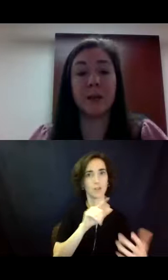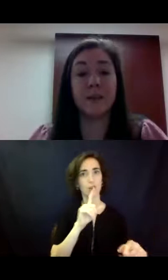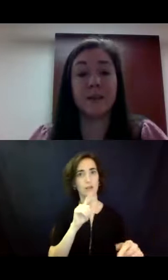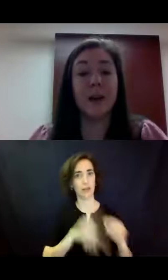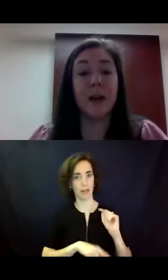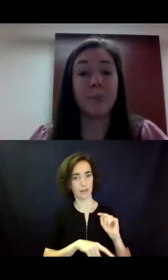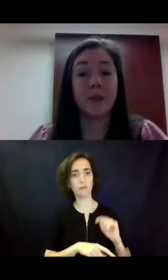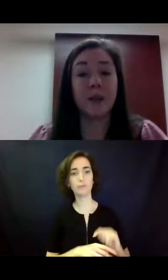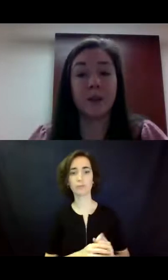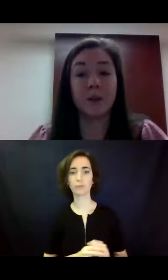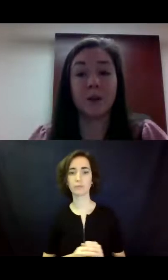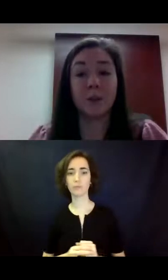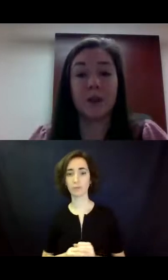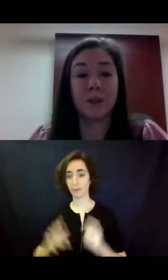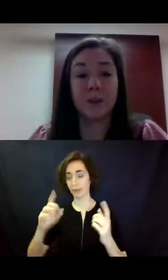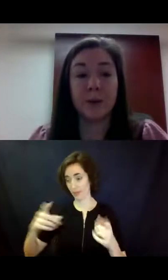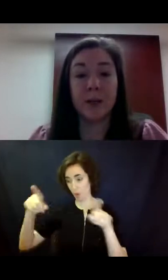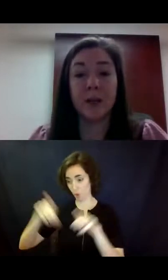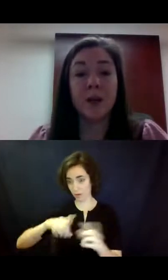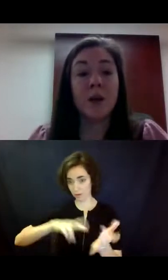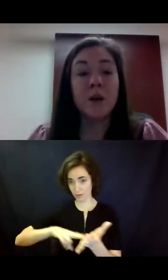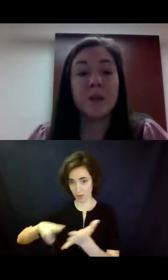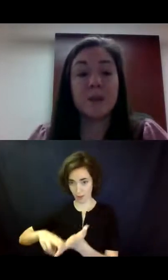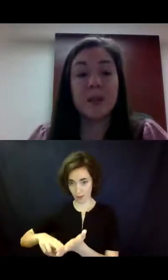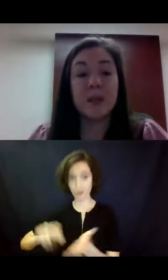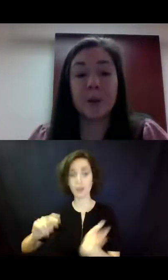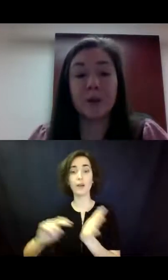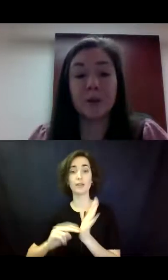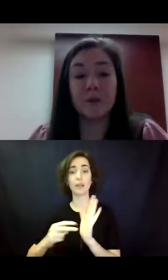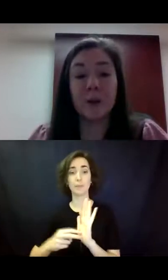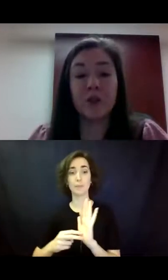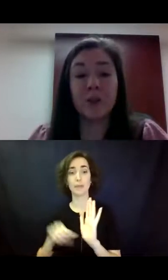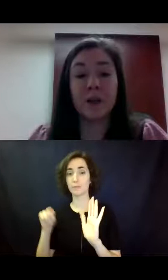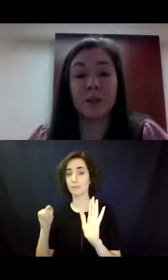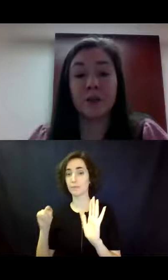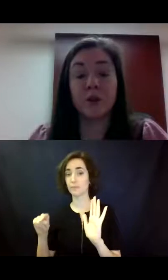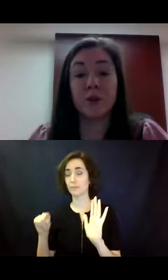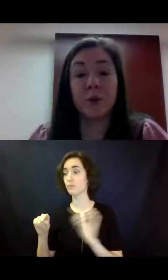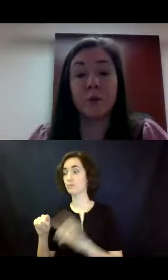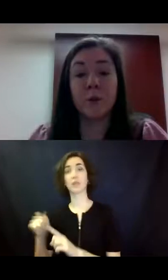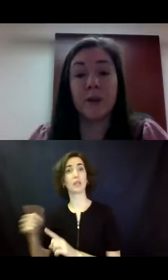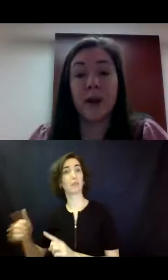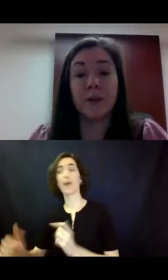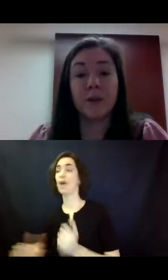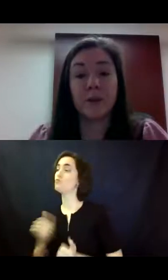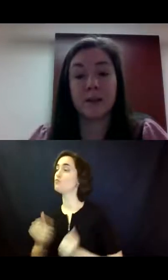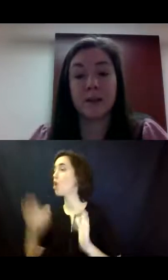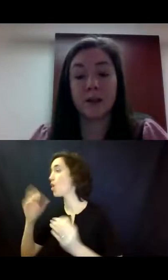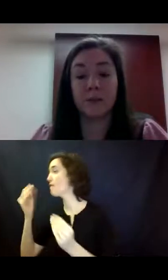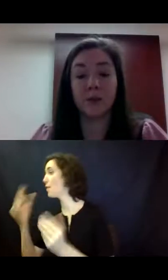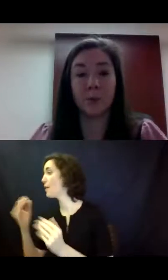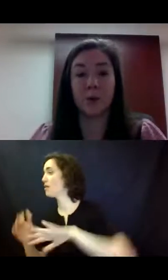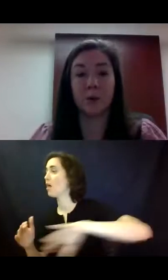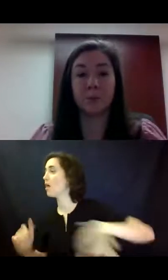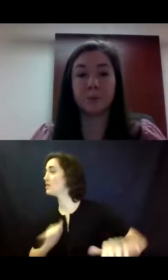agreement does not prevent an adult with a disability from seeing personal information on his or her own without the assistance